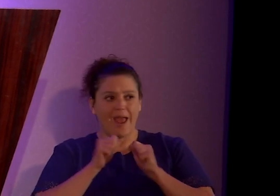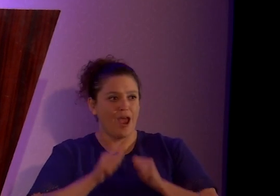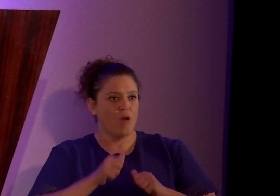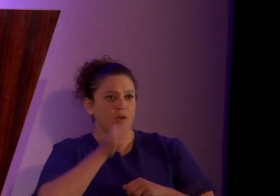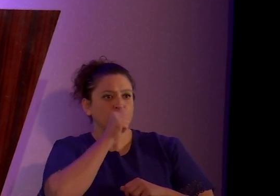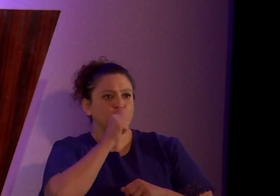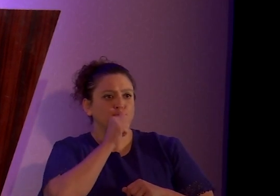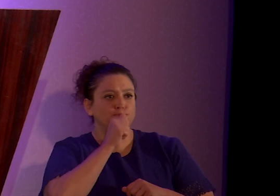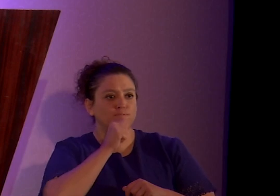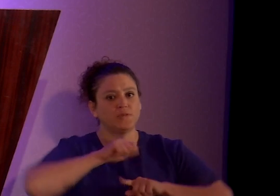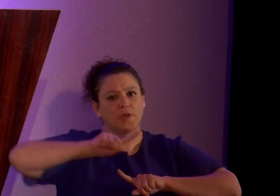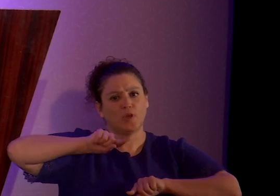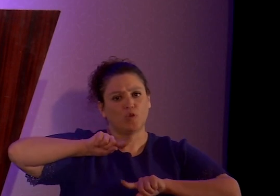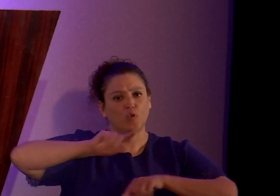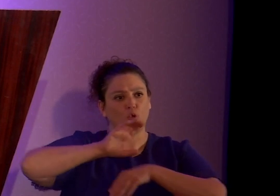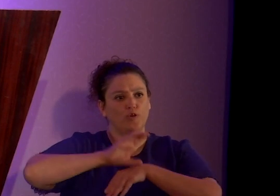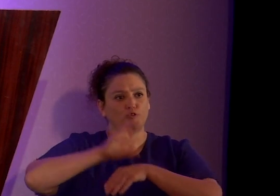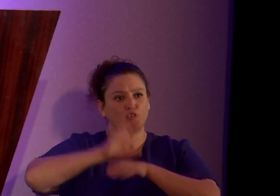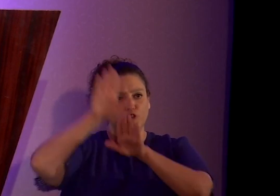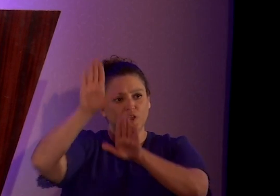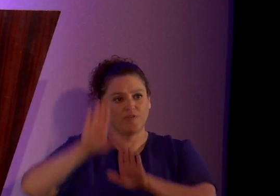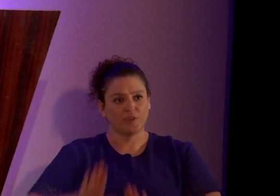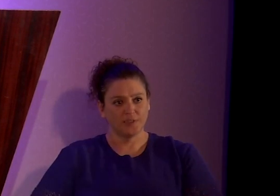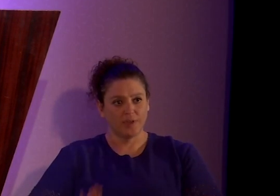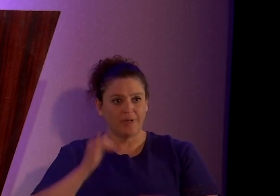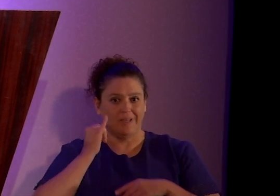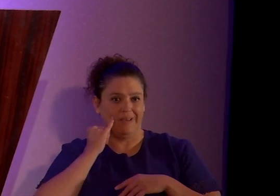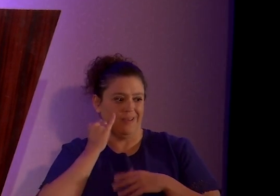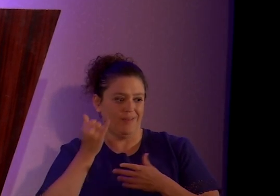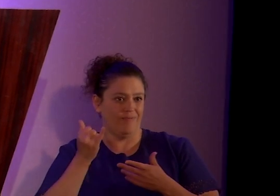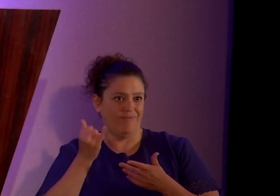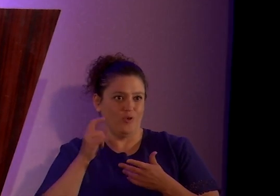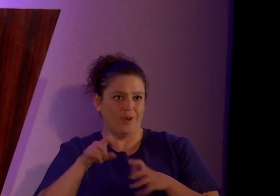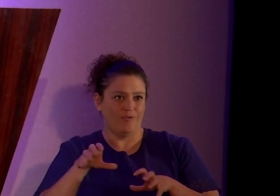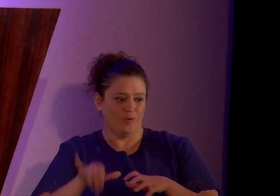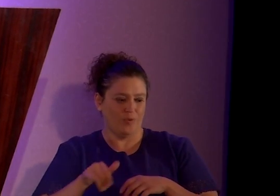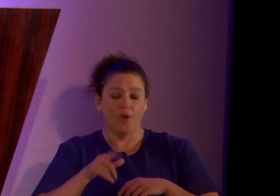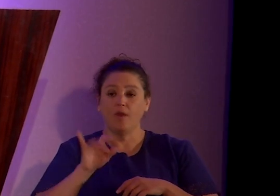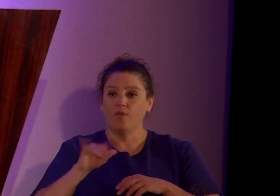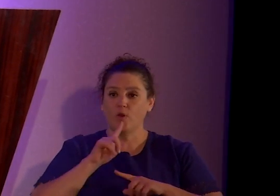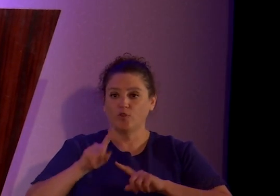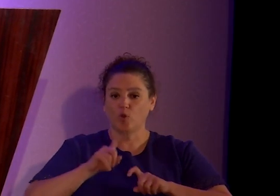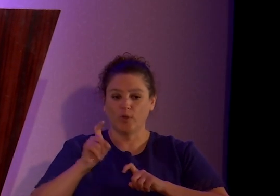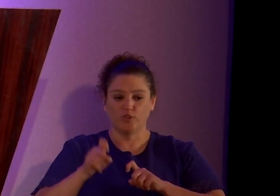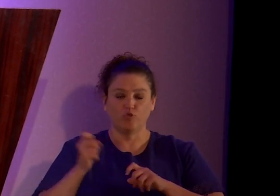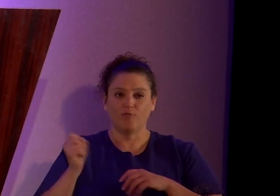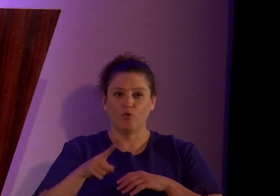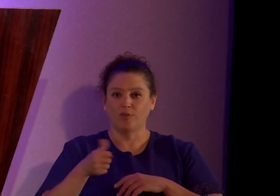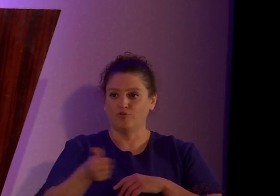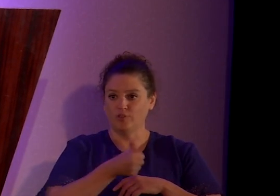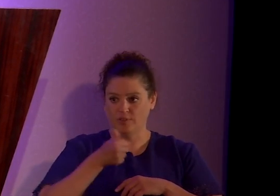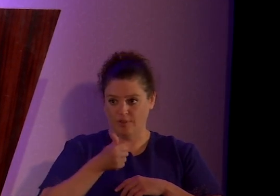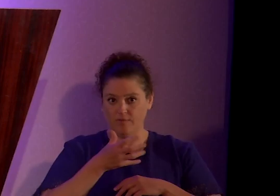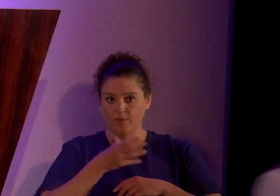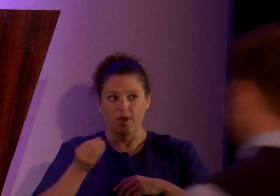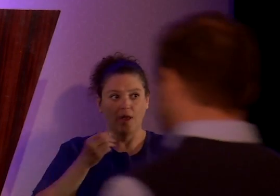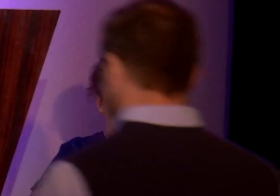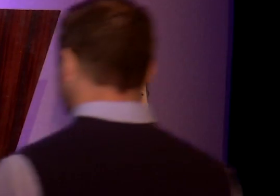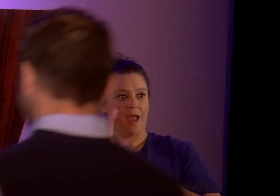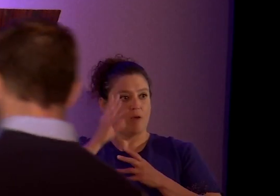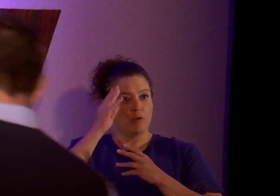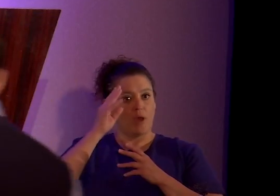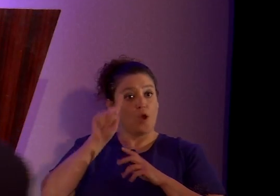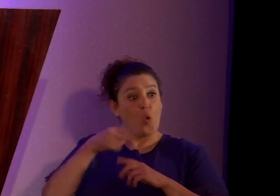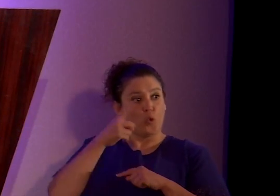church every Sunday if, in fact, that's what you're having to do? So, these are questions everybody has to ask themselves and only you know what the